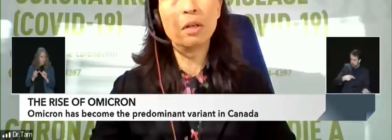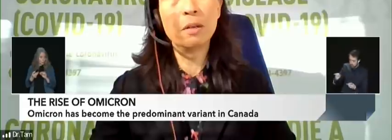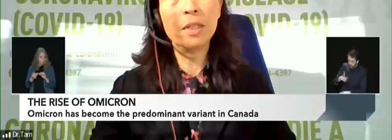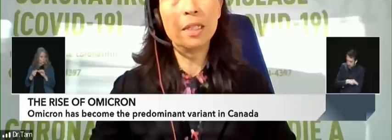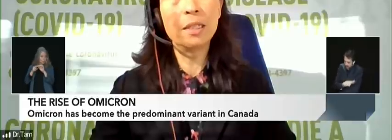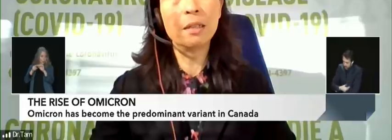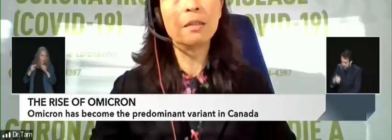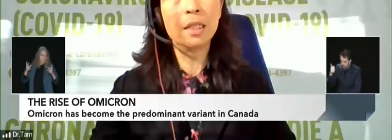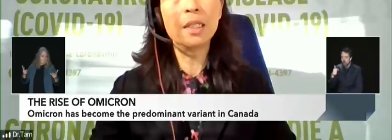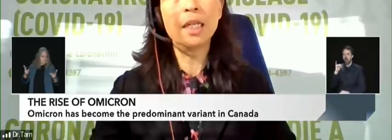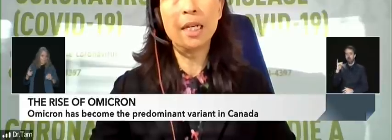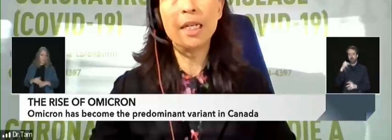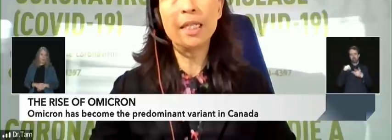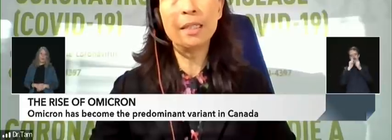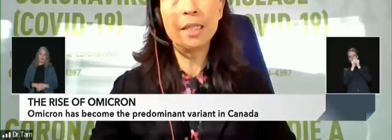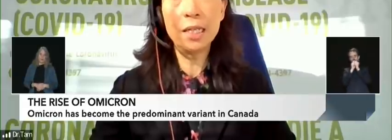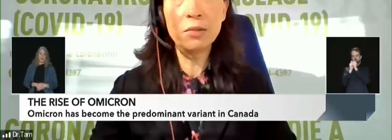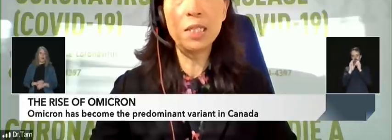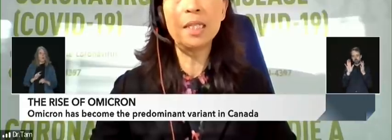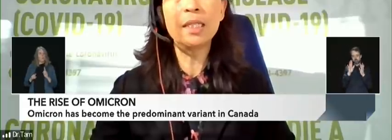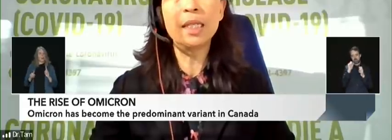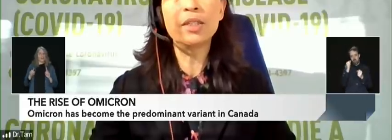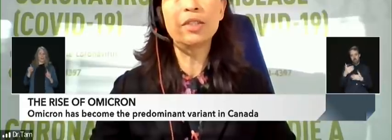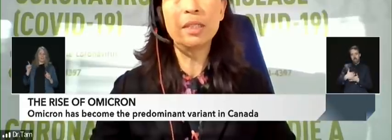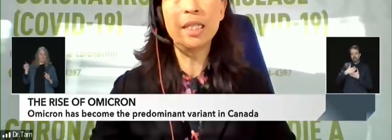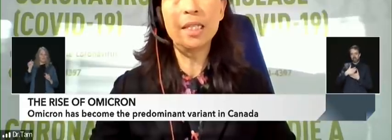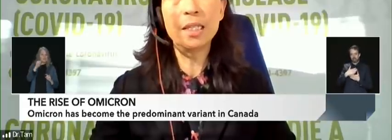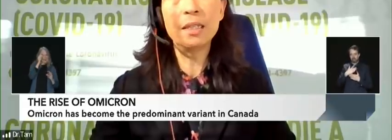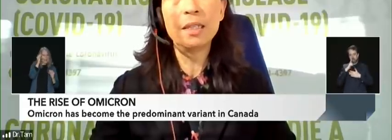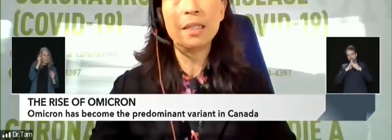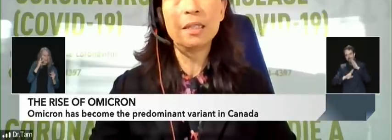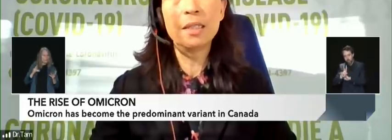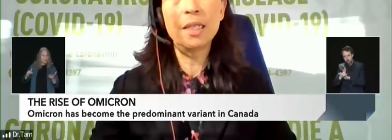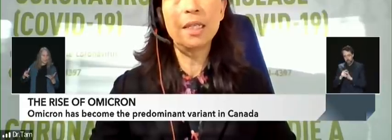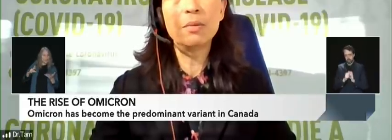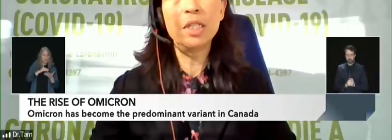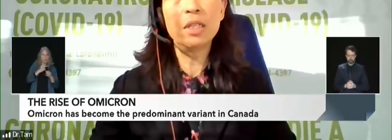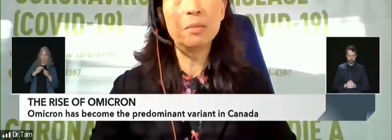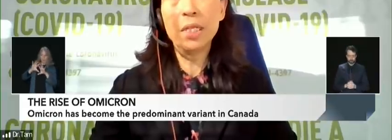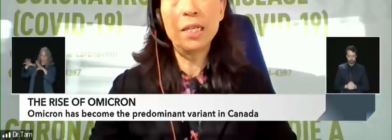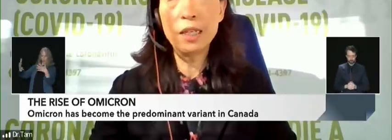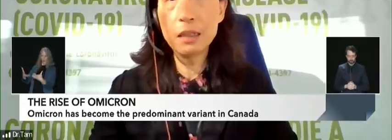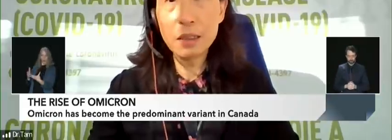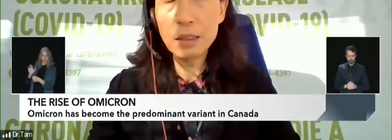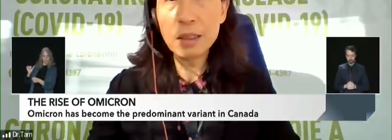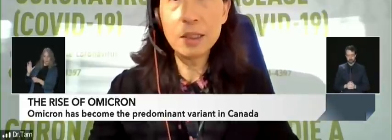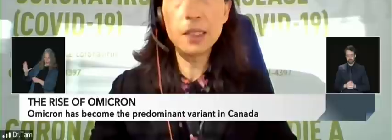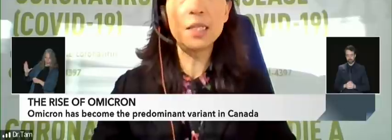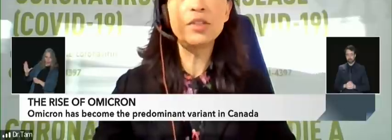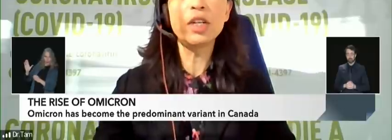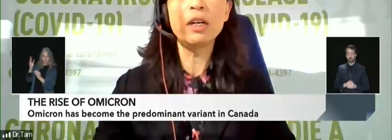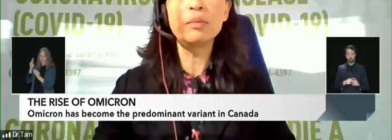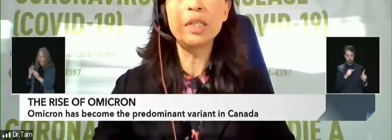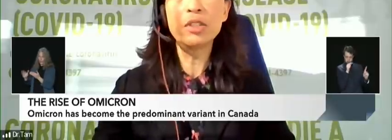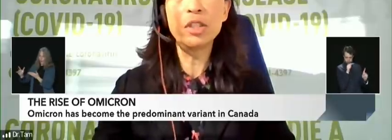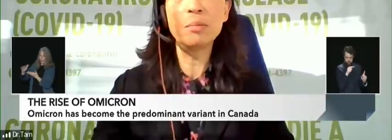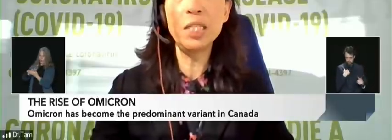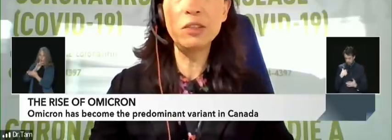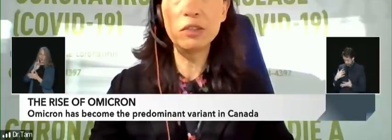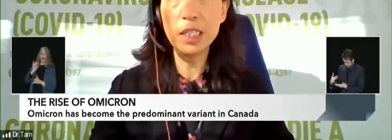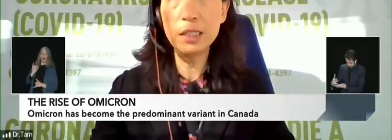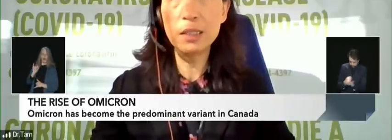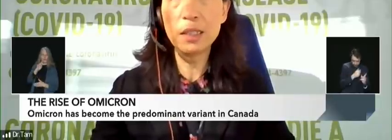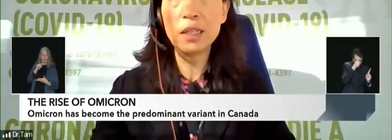all of this does align together with the international data to say that we could be like others seeing a sharp